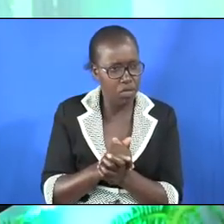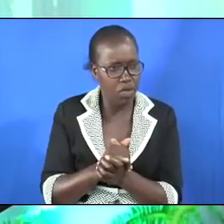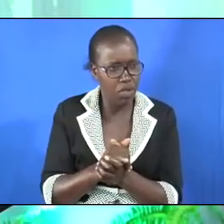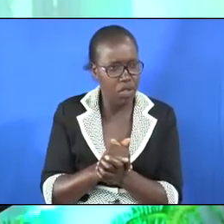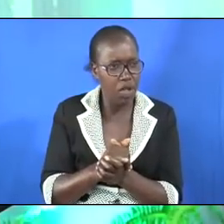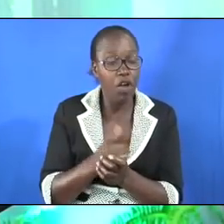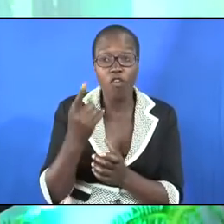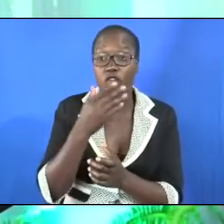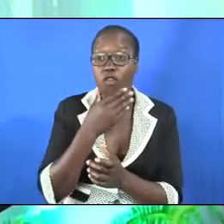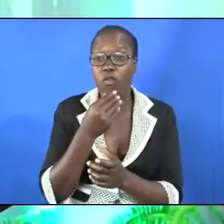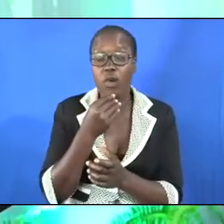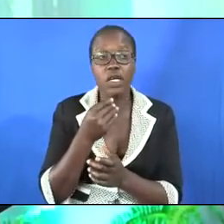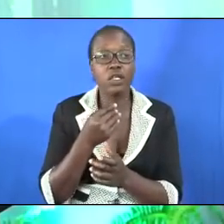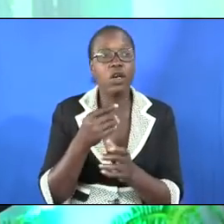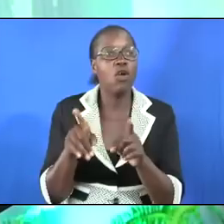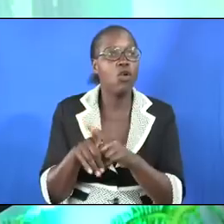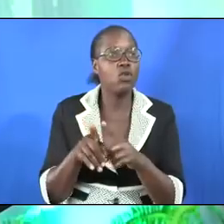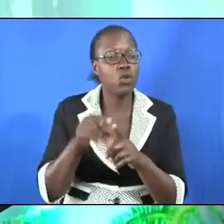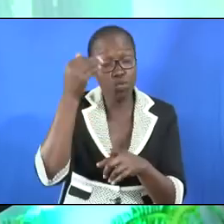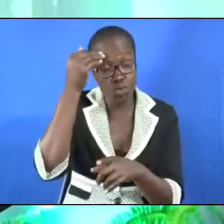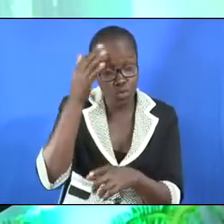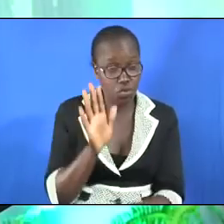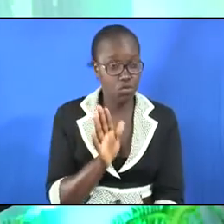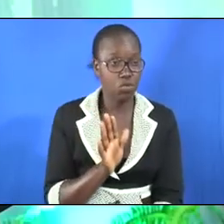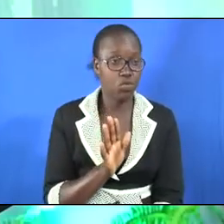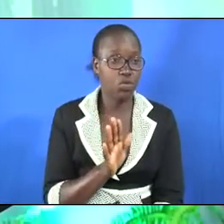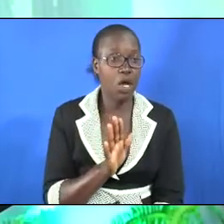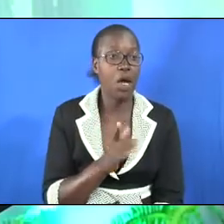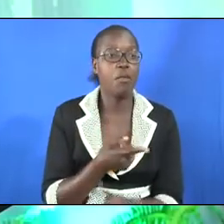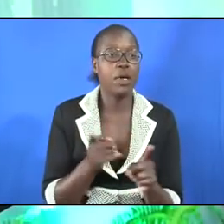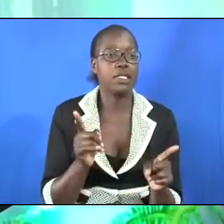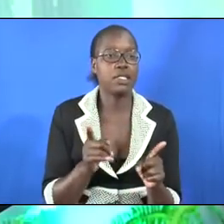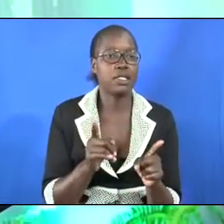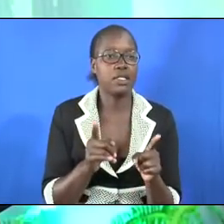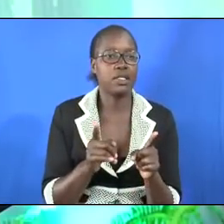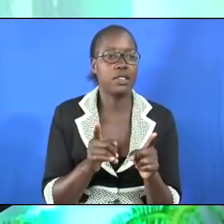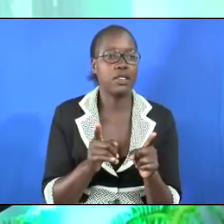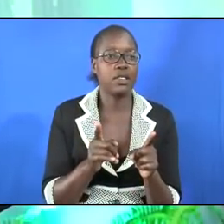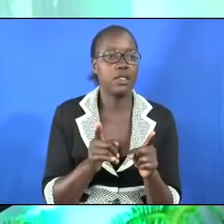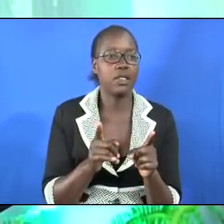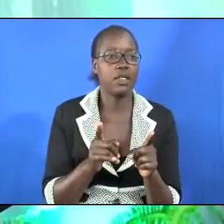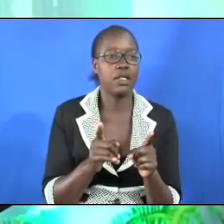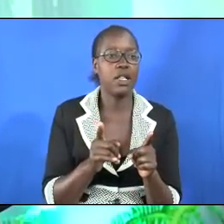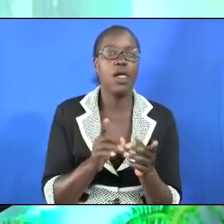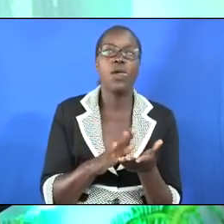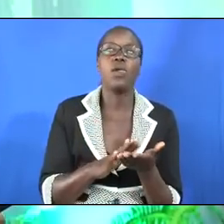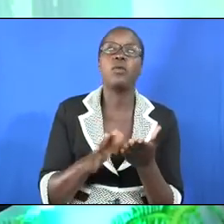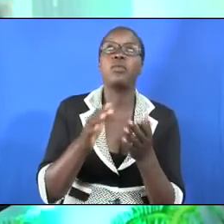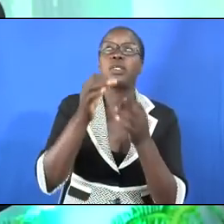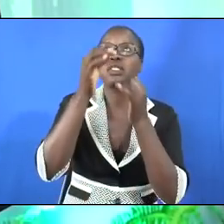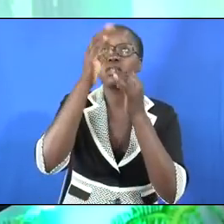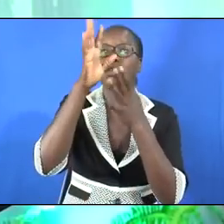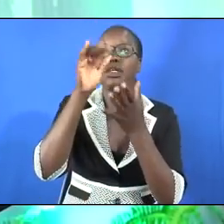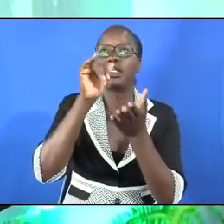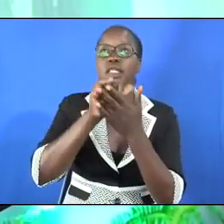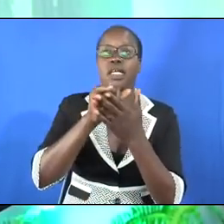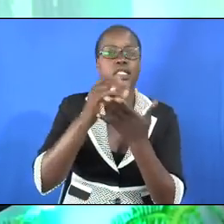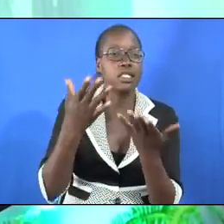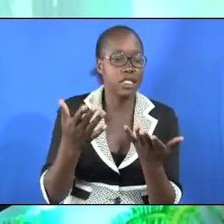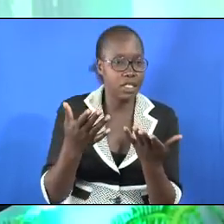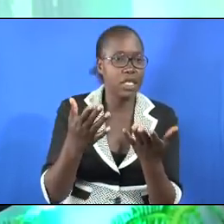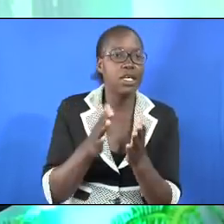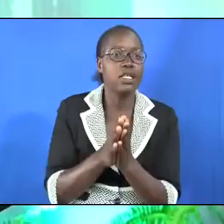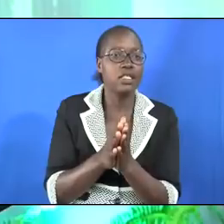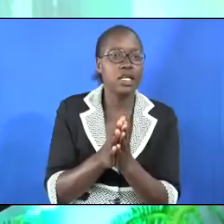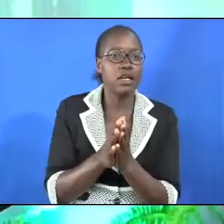For Neyman, we also do not know. But we praise God that there was a solution